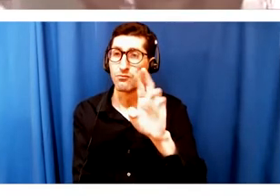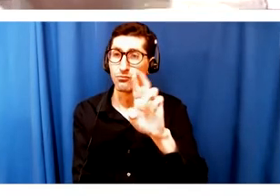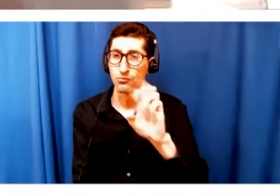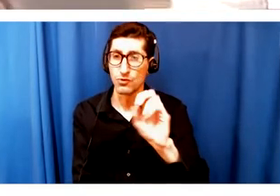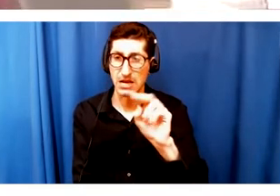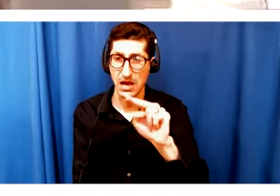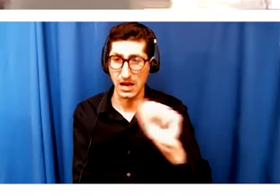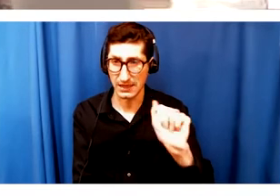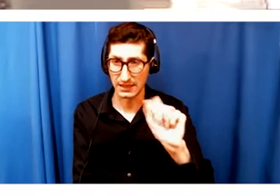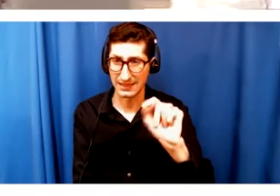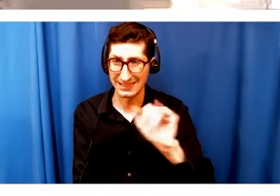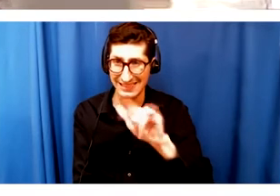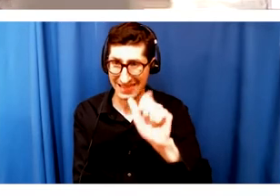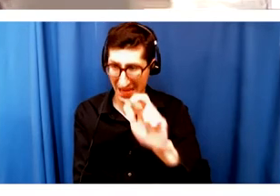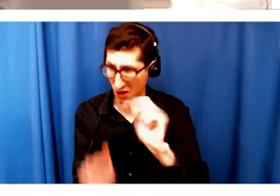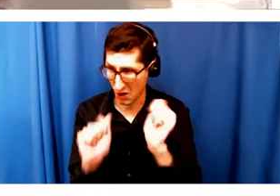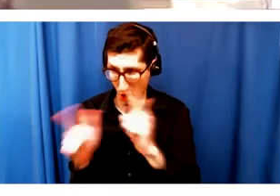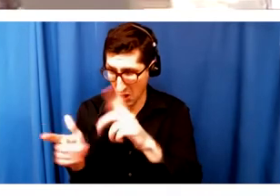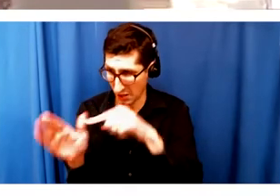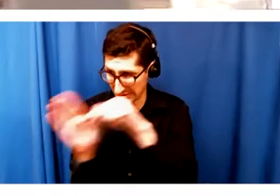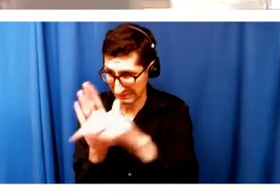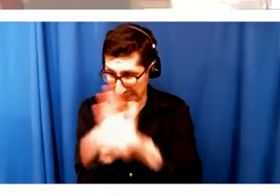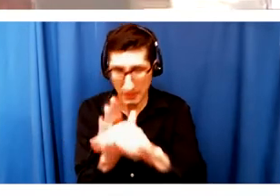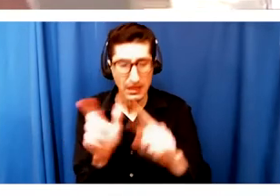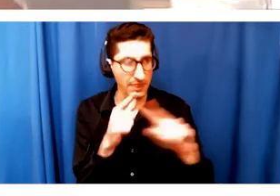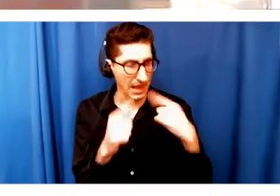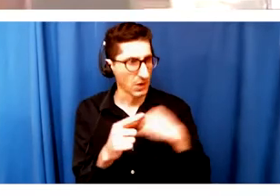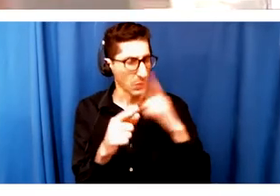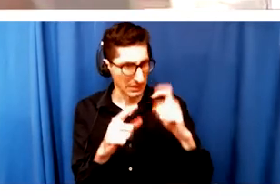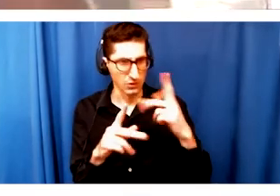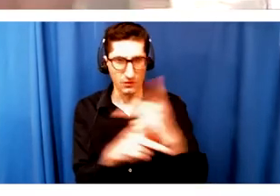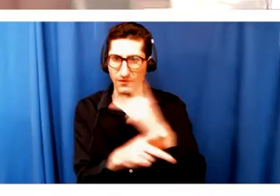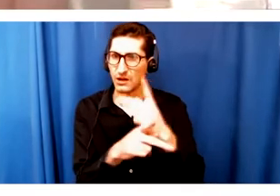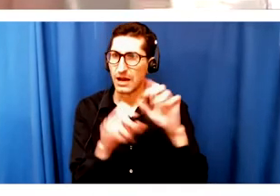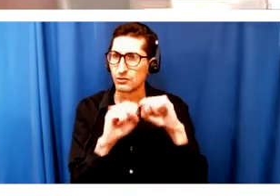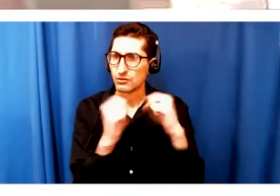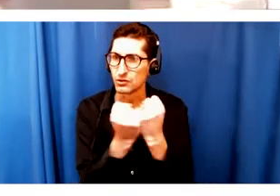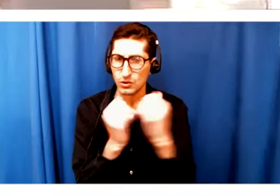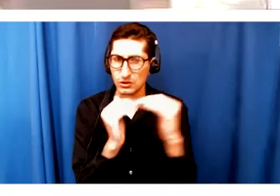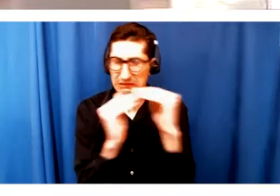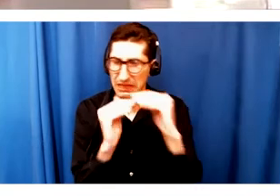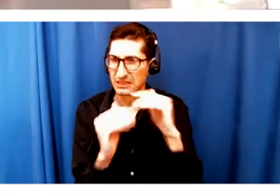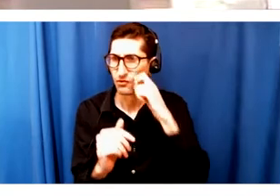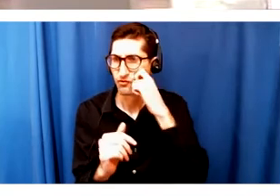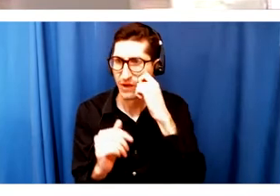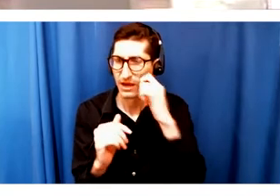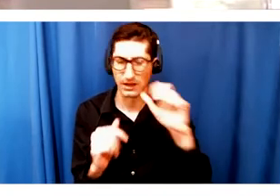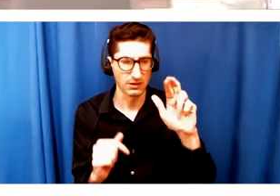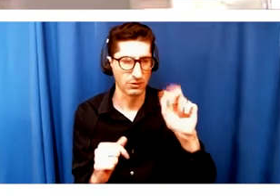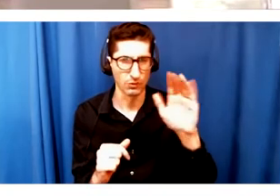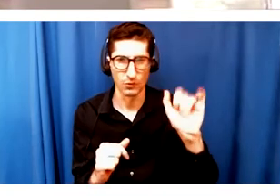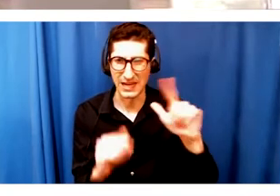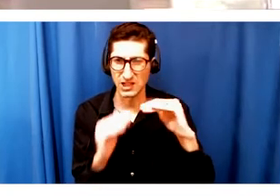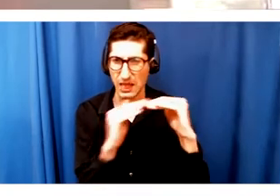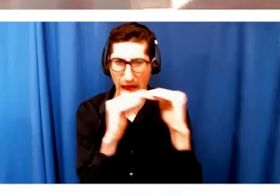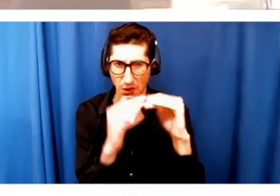our social justice, in terms of racial equity? How are we tackling that on top of this? And us trying to navigate